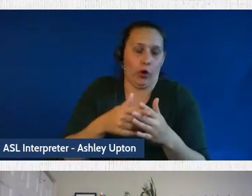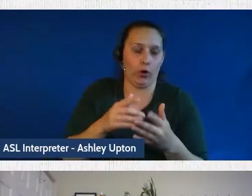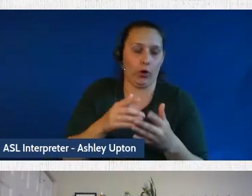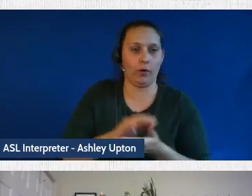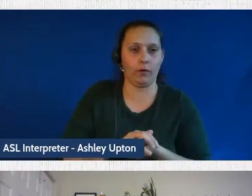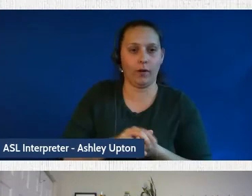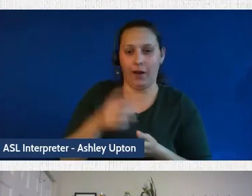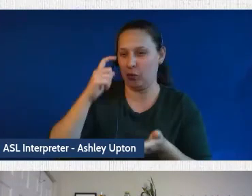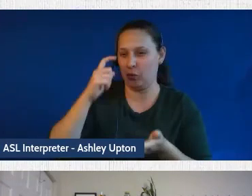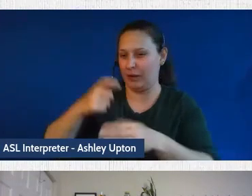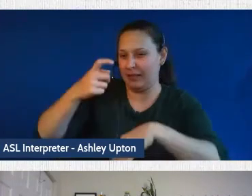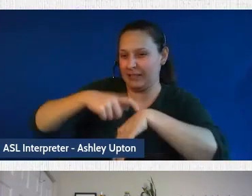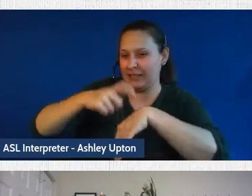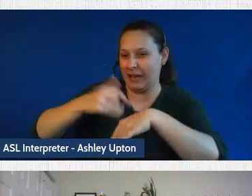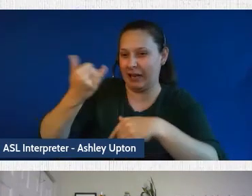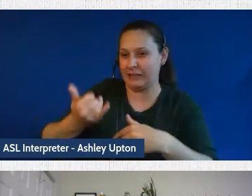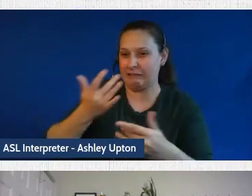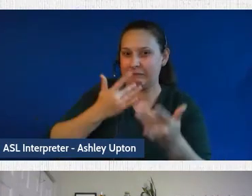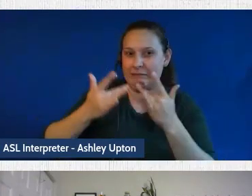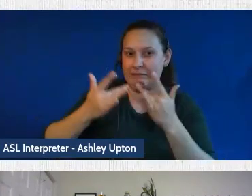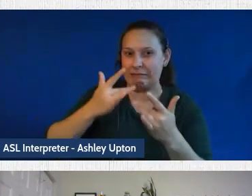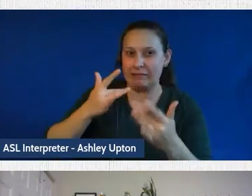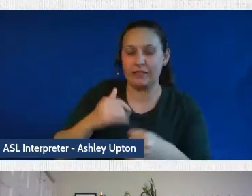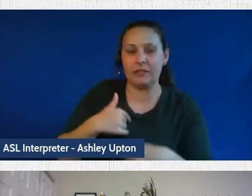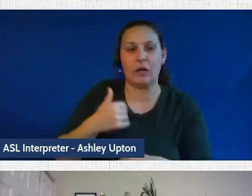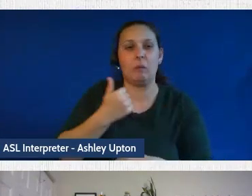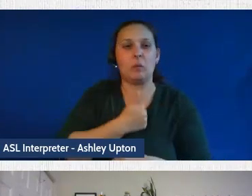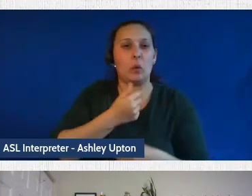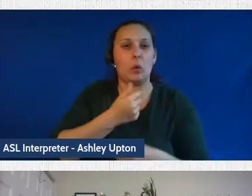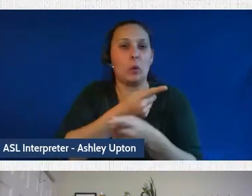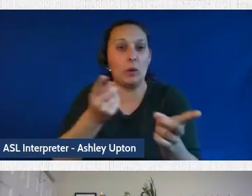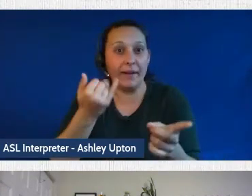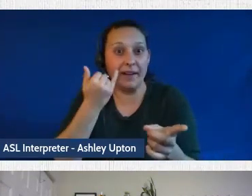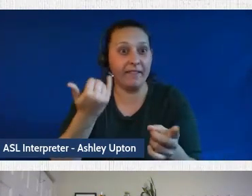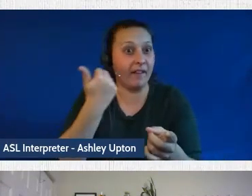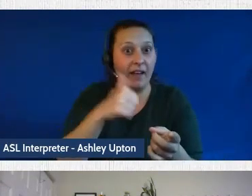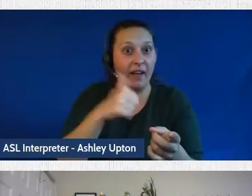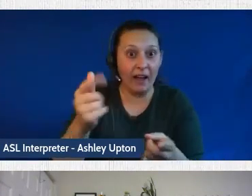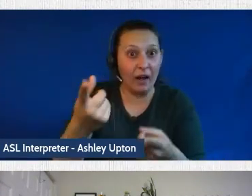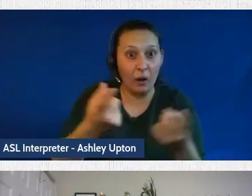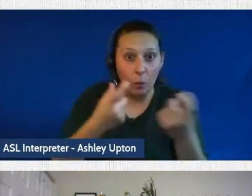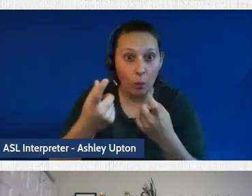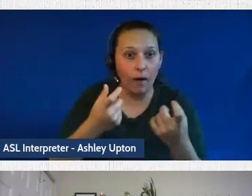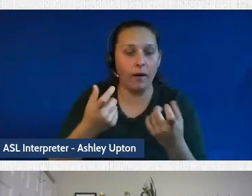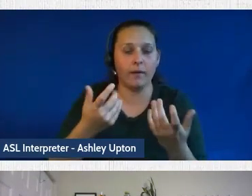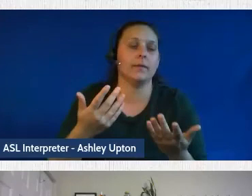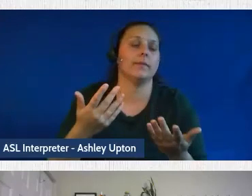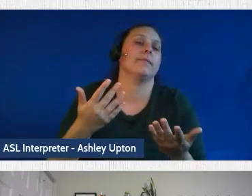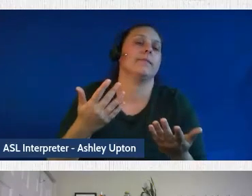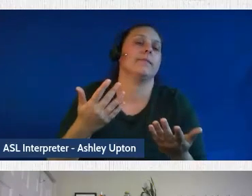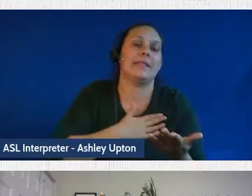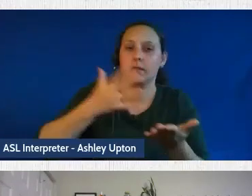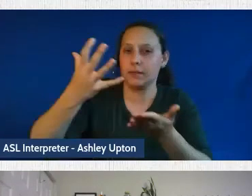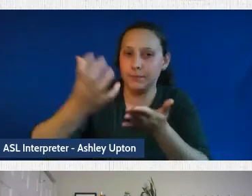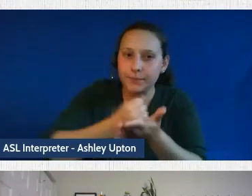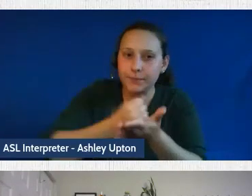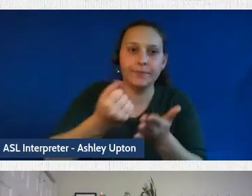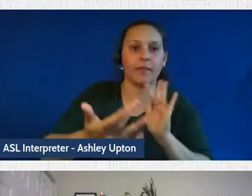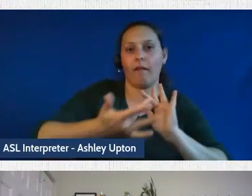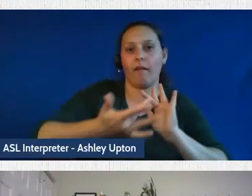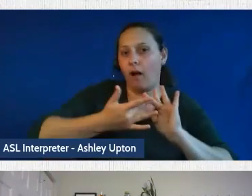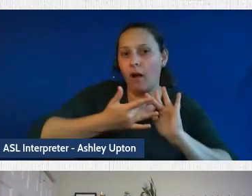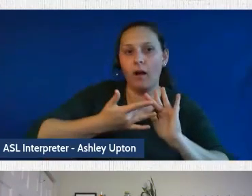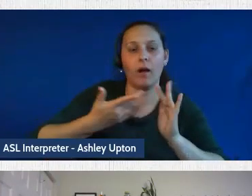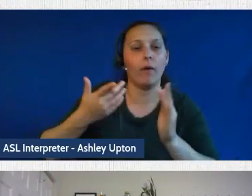time. So I'd like to apologize for our viewers. Anyone that has any further questions, please, you can feel free to reach out to myself or Professor Dahan by email.